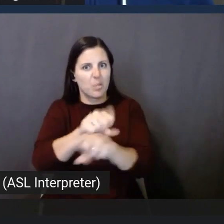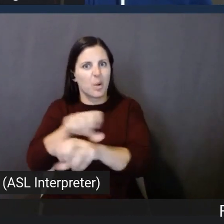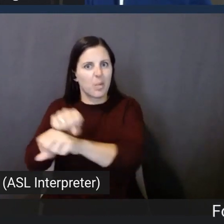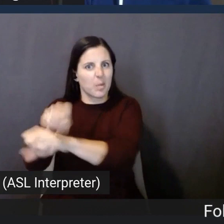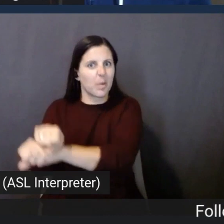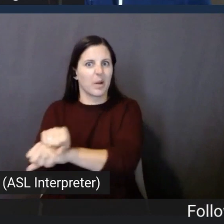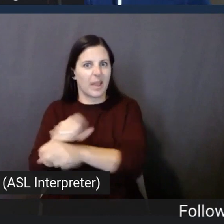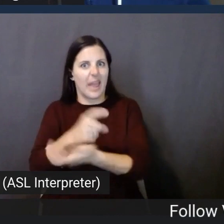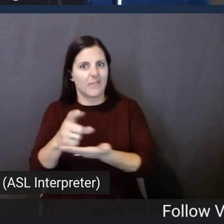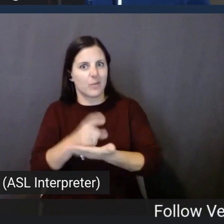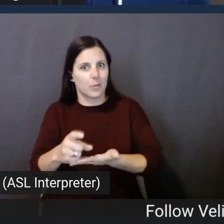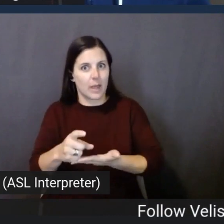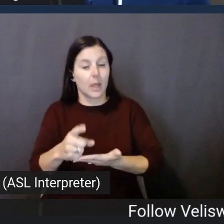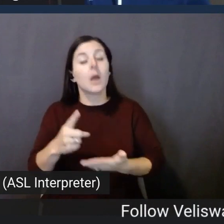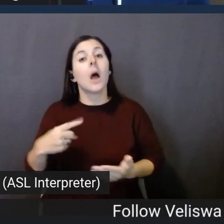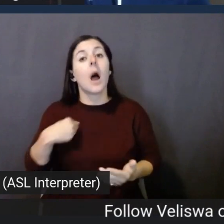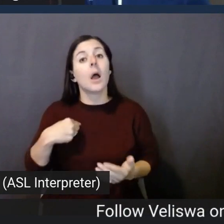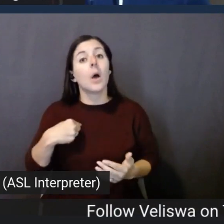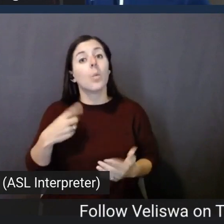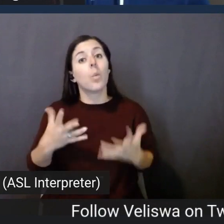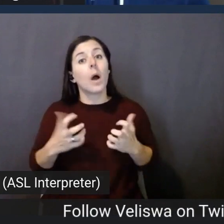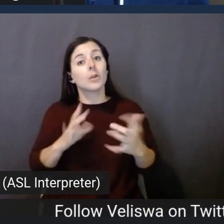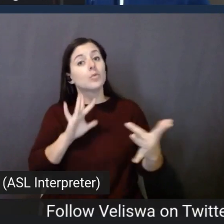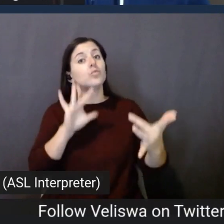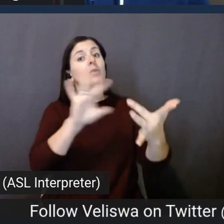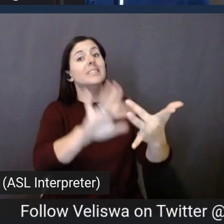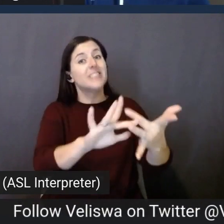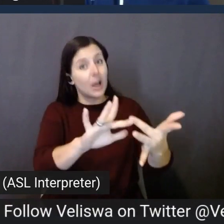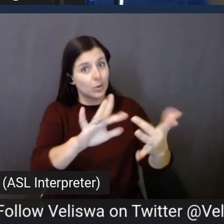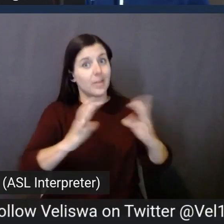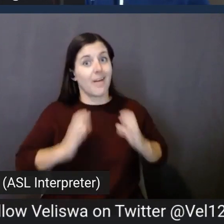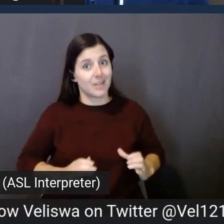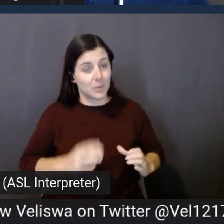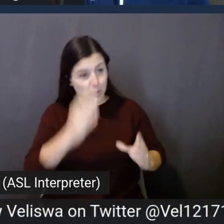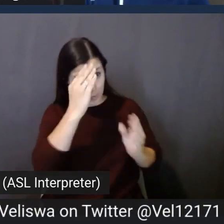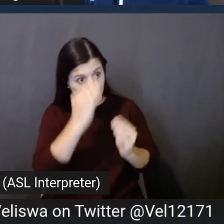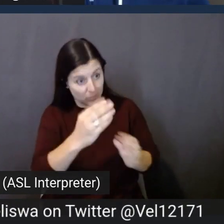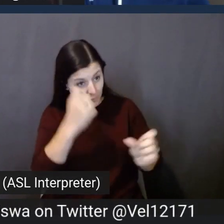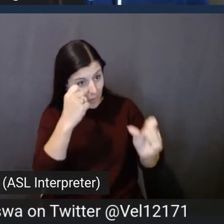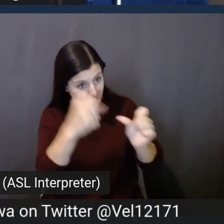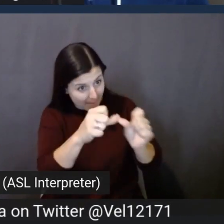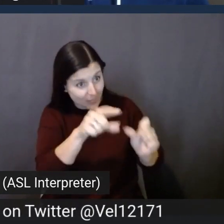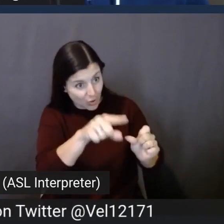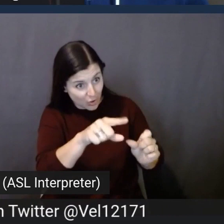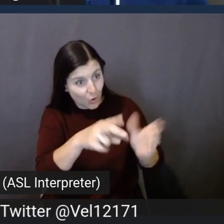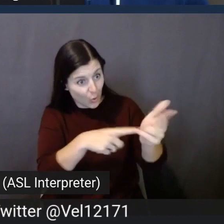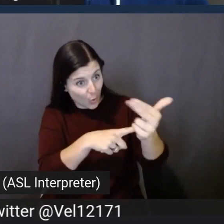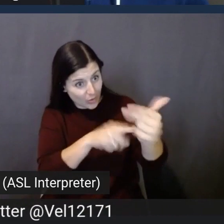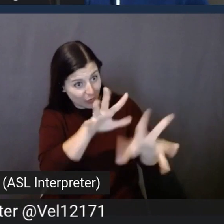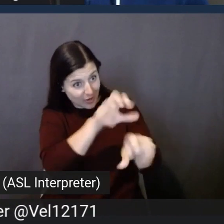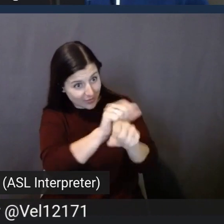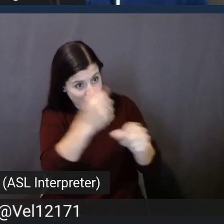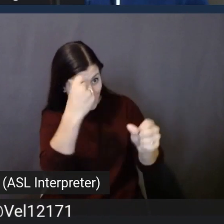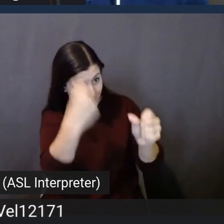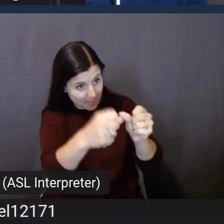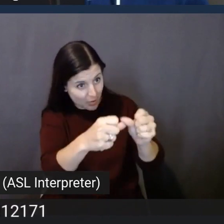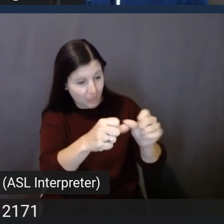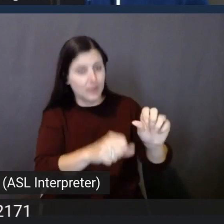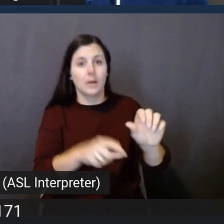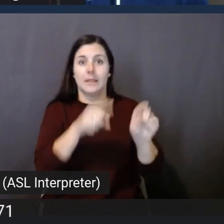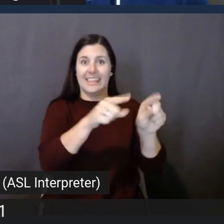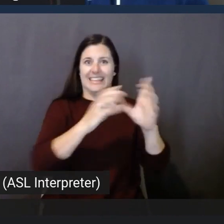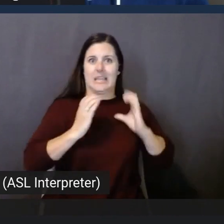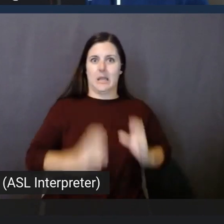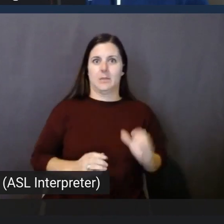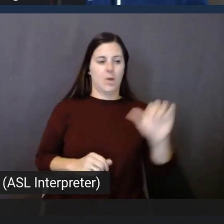you want to reach out to your customers to remind them about their upcoming hotel reservation. Right? And you have customer A who has opted to get a